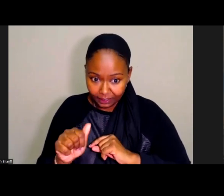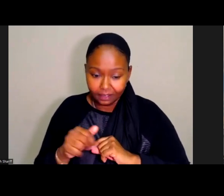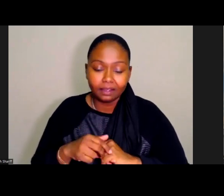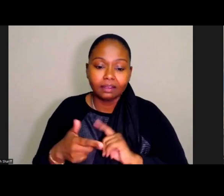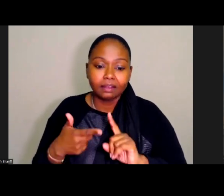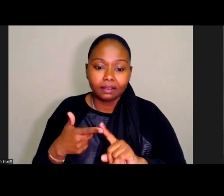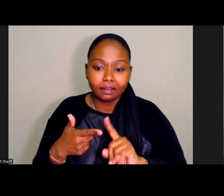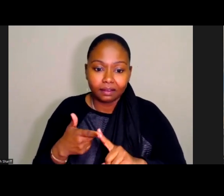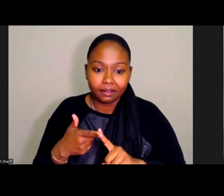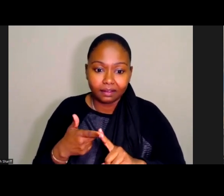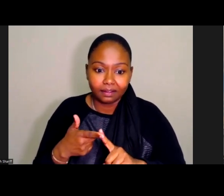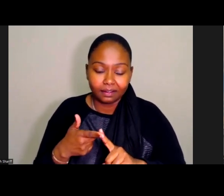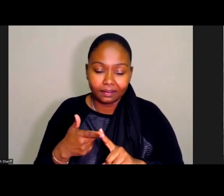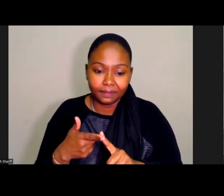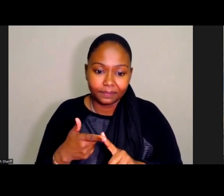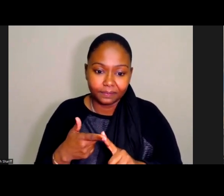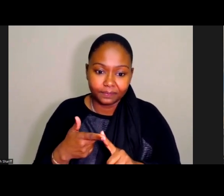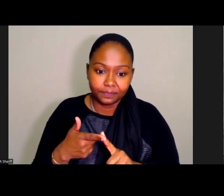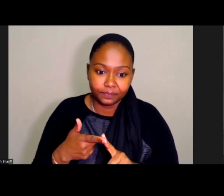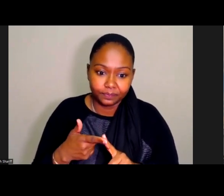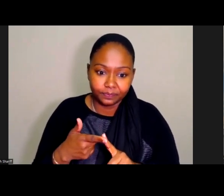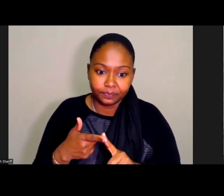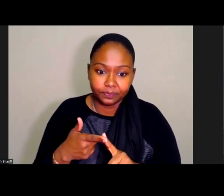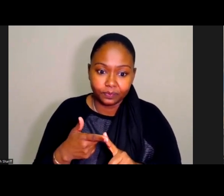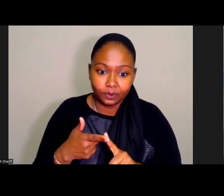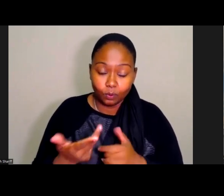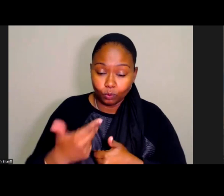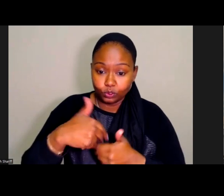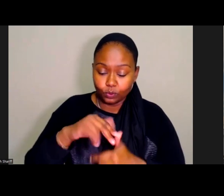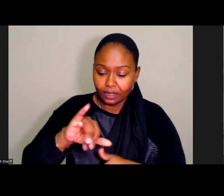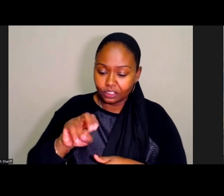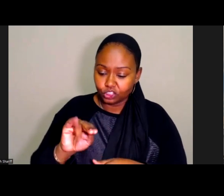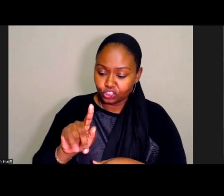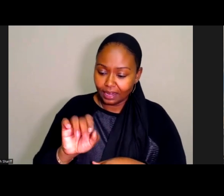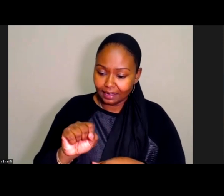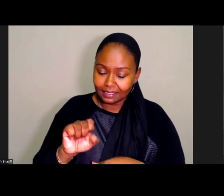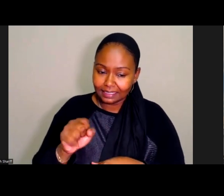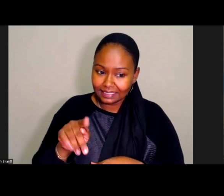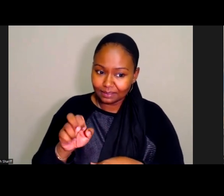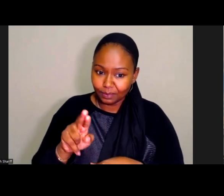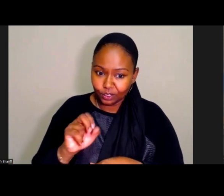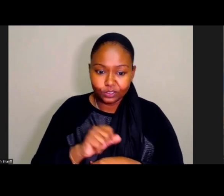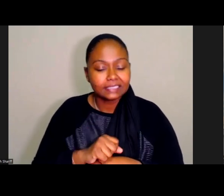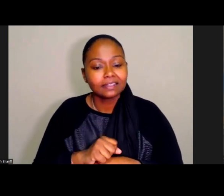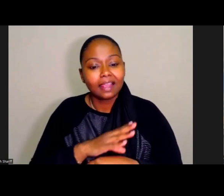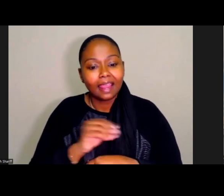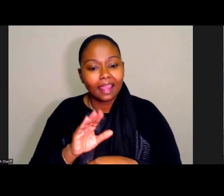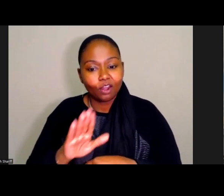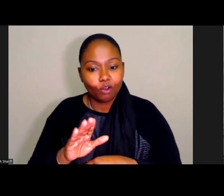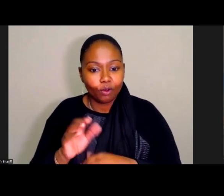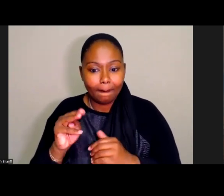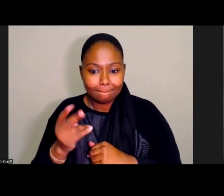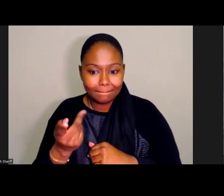is an aging portfolio. And we were joined by Janet Spears, not only in her meta hat and master plan hat,